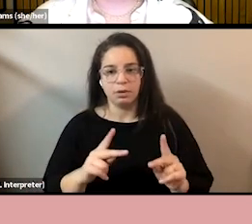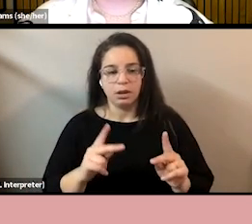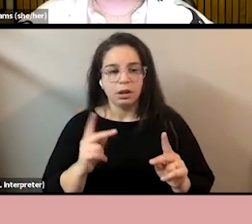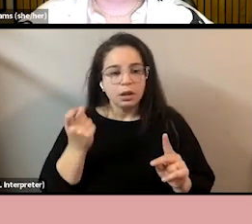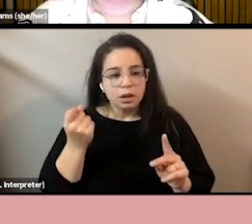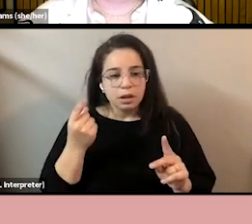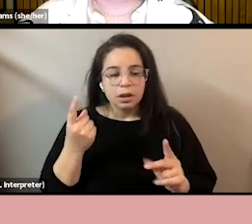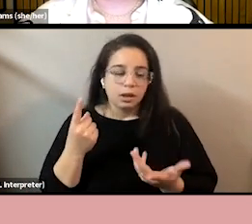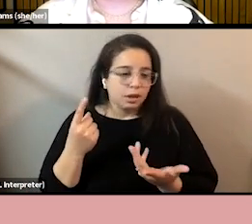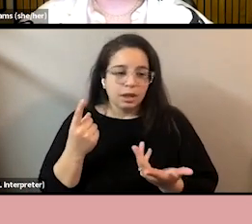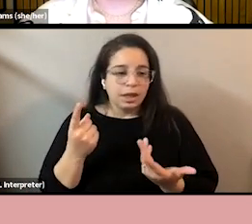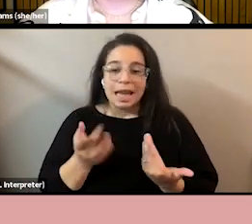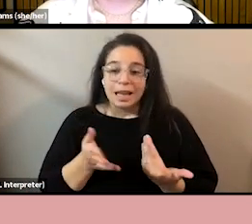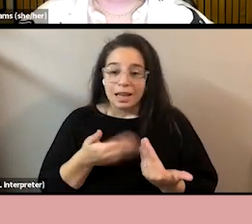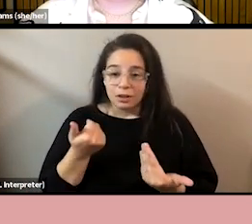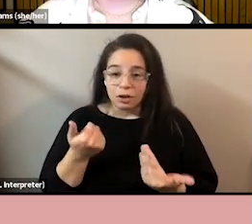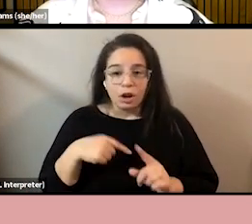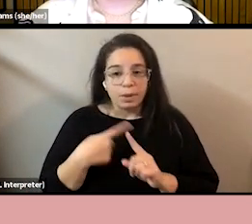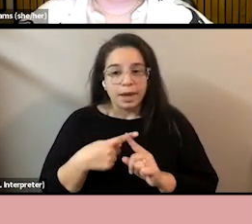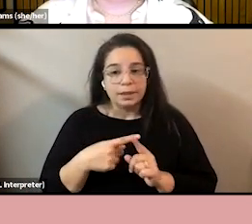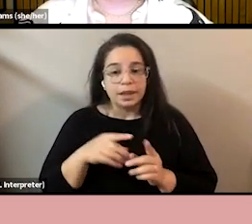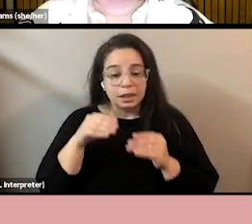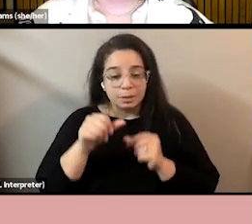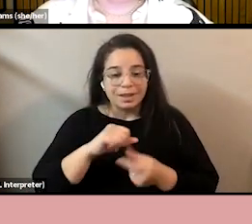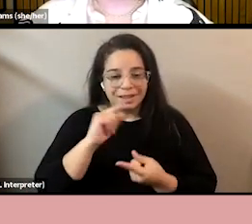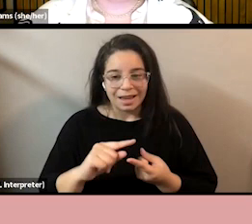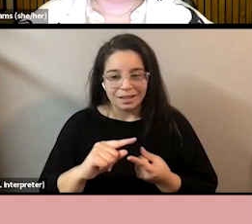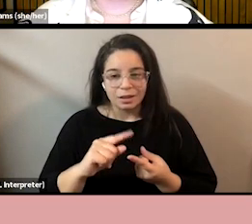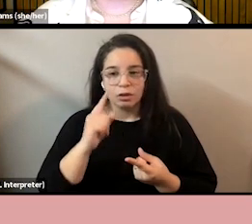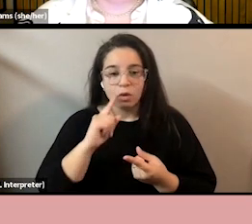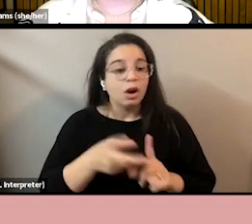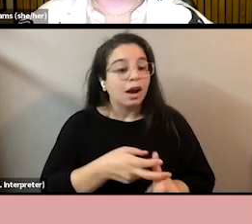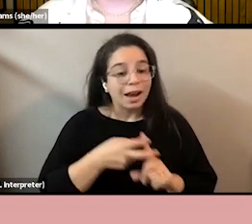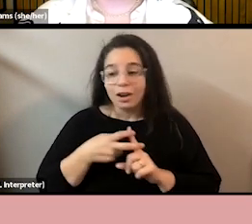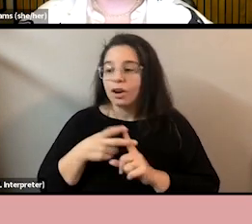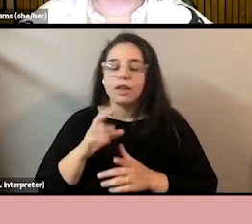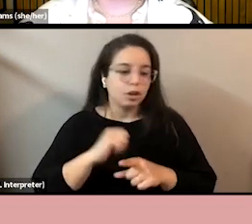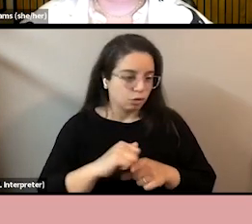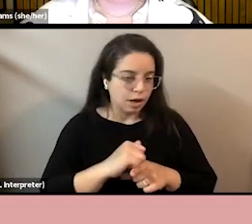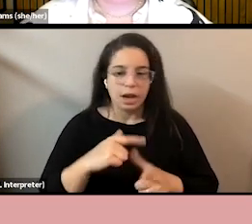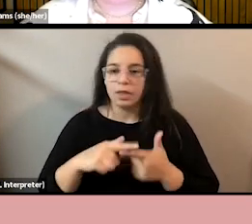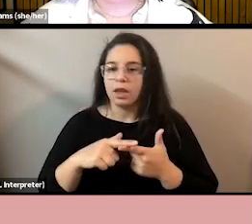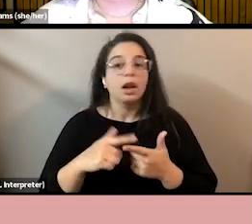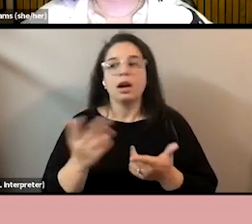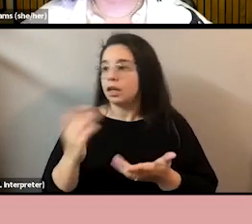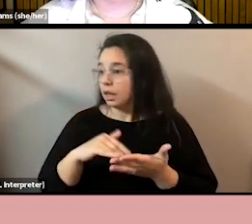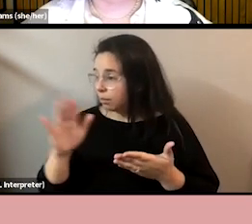easier and less expensive than having to recruit and retrain and backfill constantly.